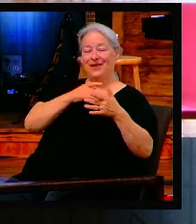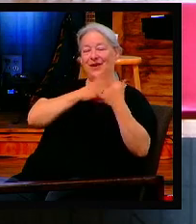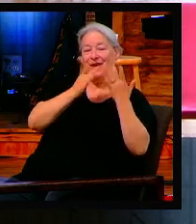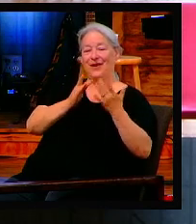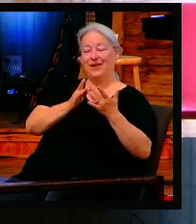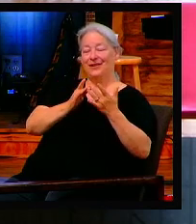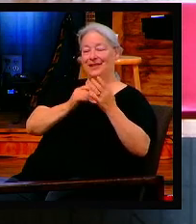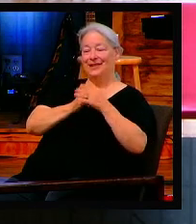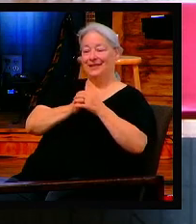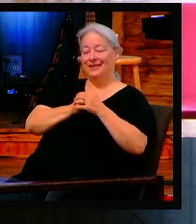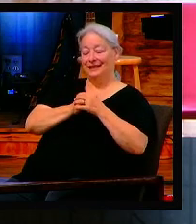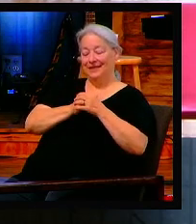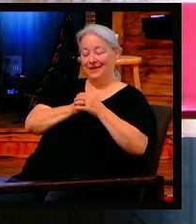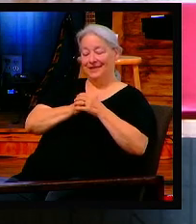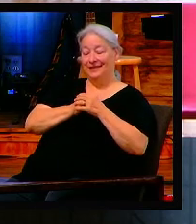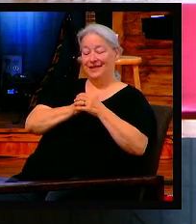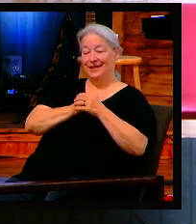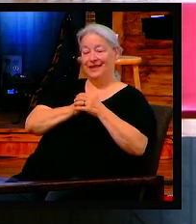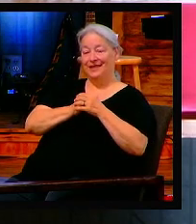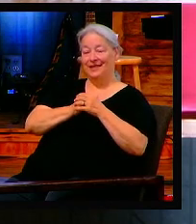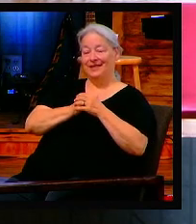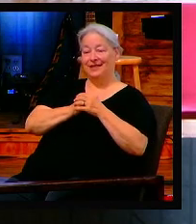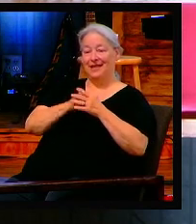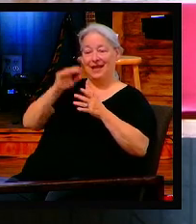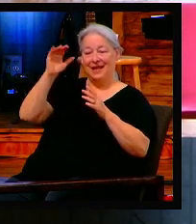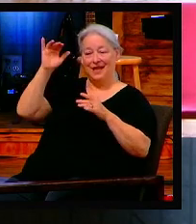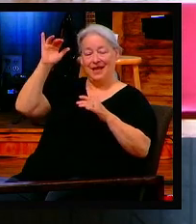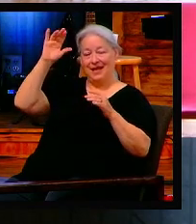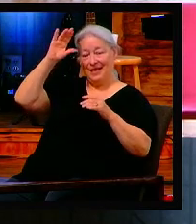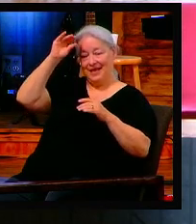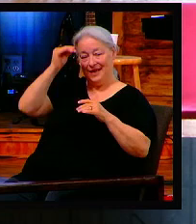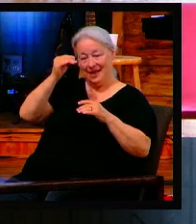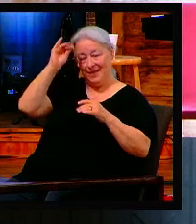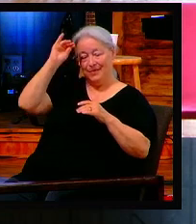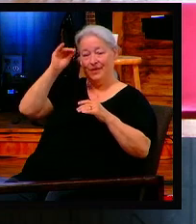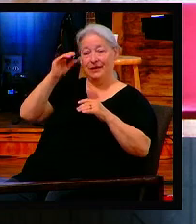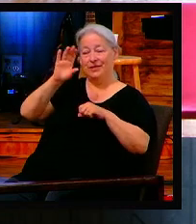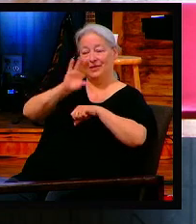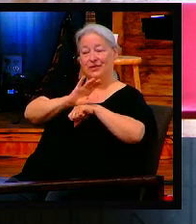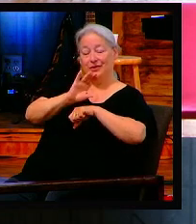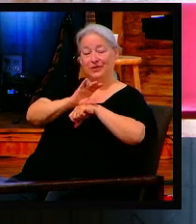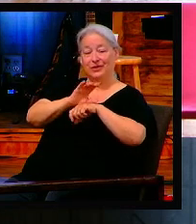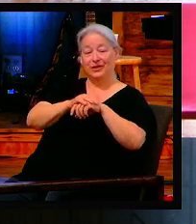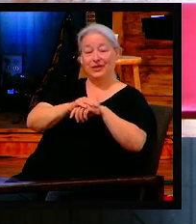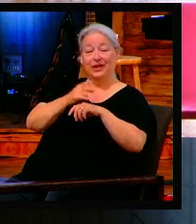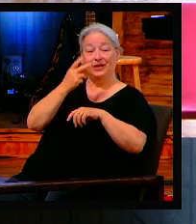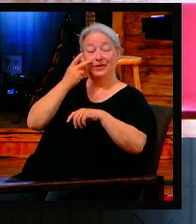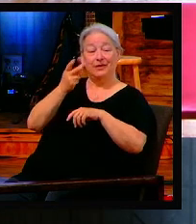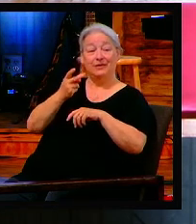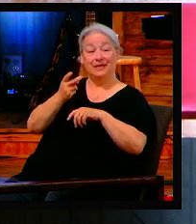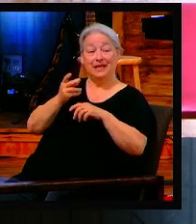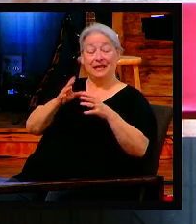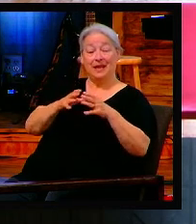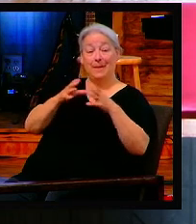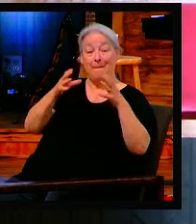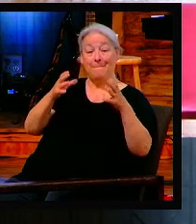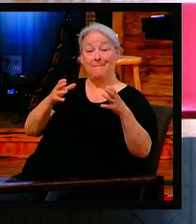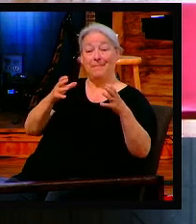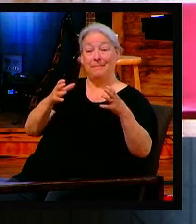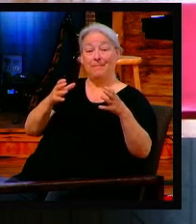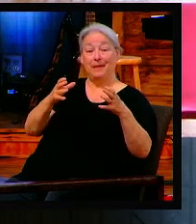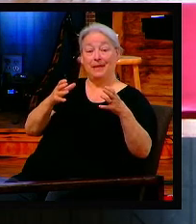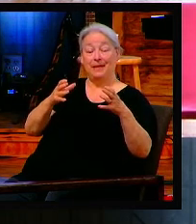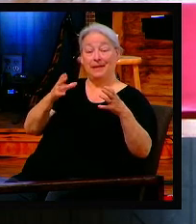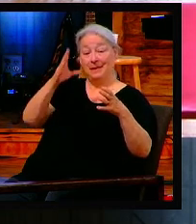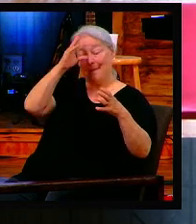most. Matter of fact, cowboy church, I'm going say this and I get back to scripture. Have you ever seen a really big guy start crying right before he gets in a fight?